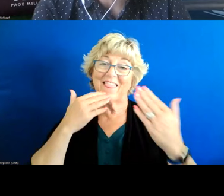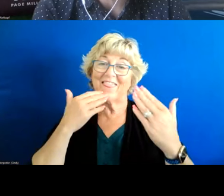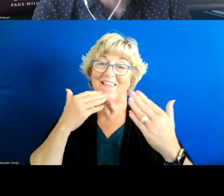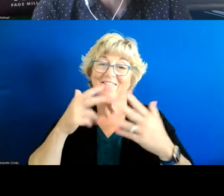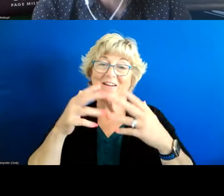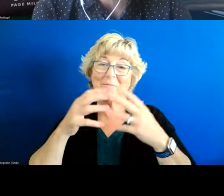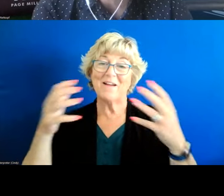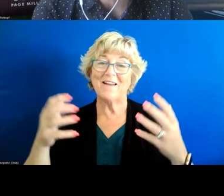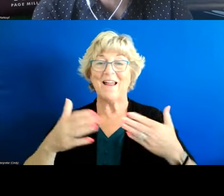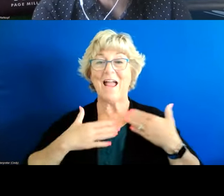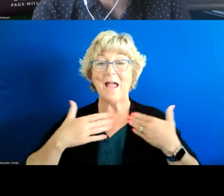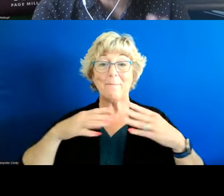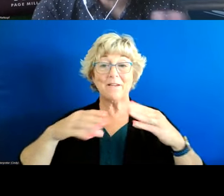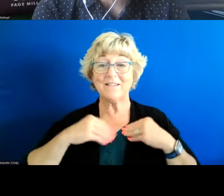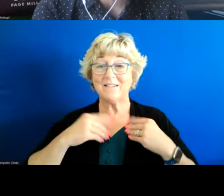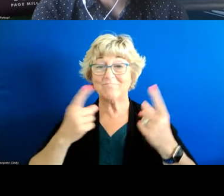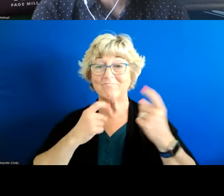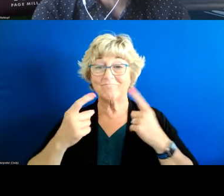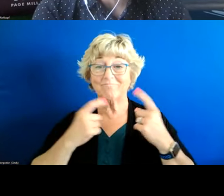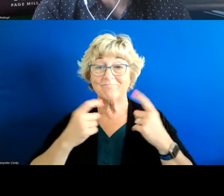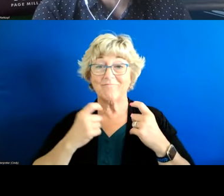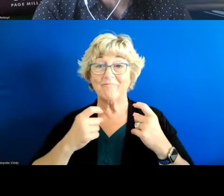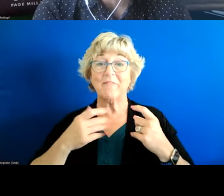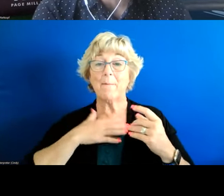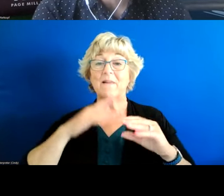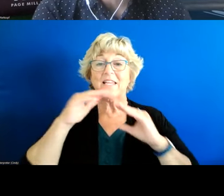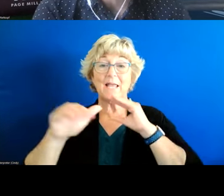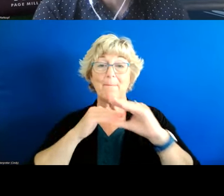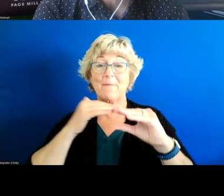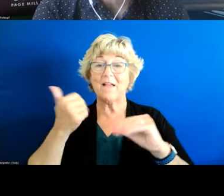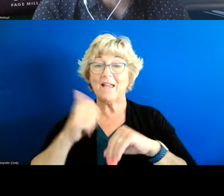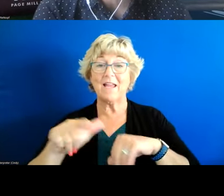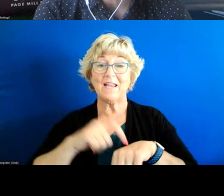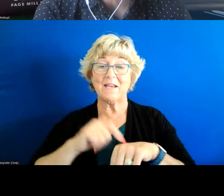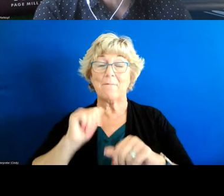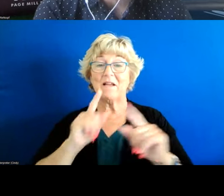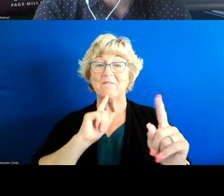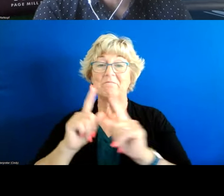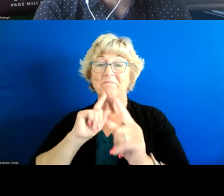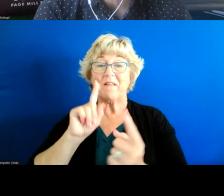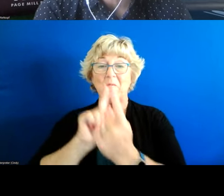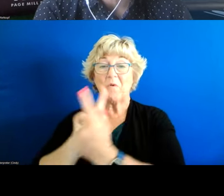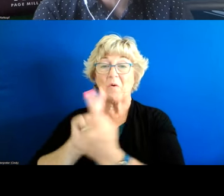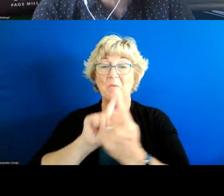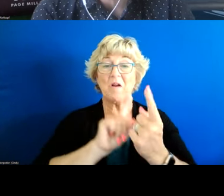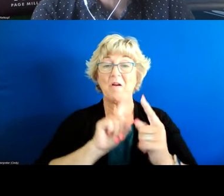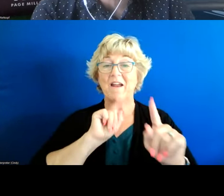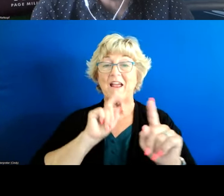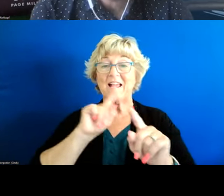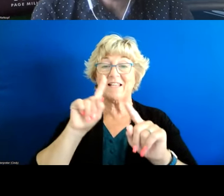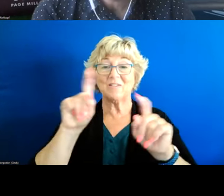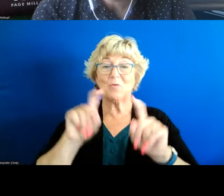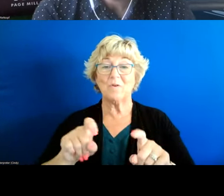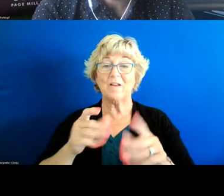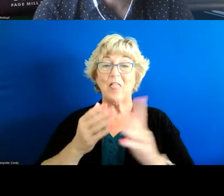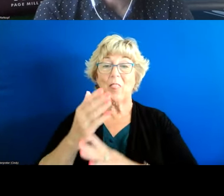much and happy to take some questions and of course please email me at any time happy to talk one-on-one or answer any questions over email as well